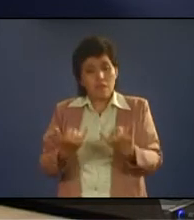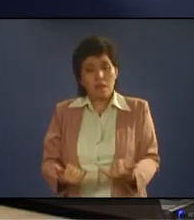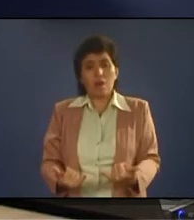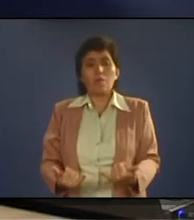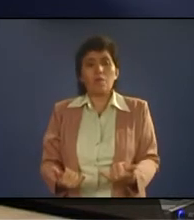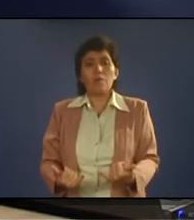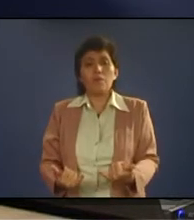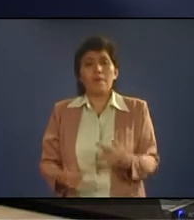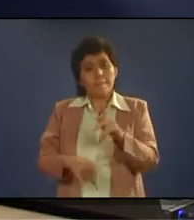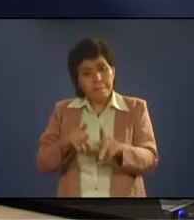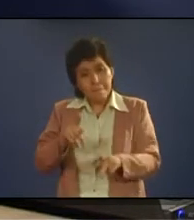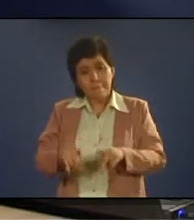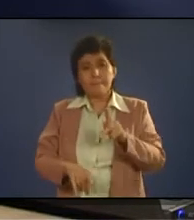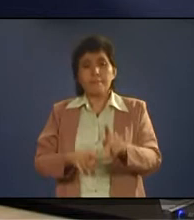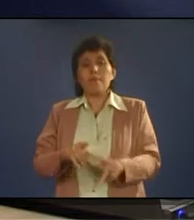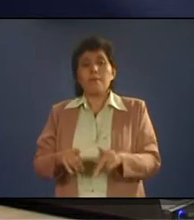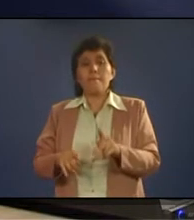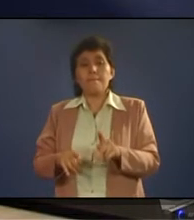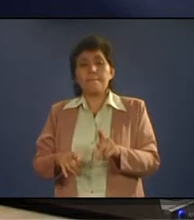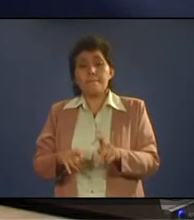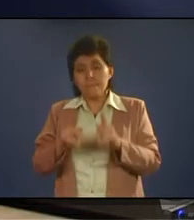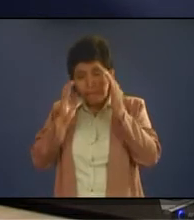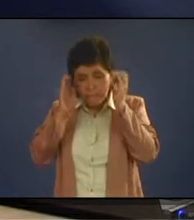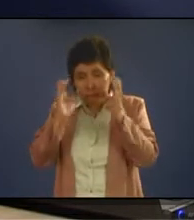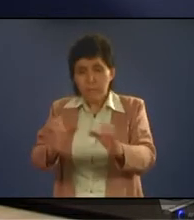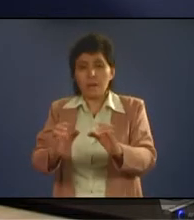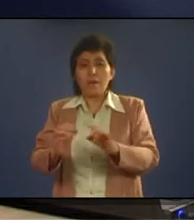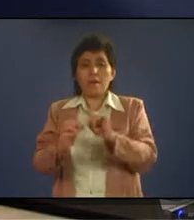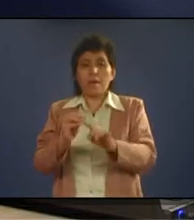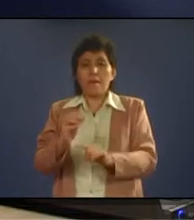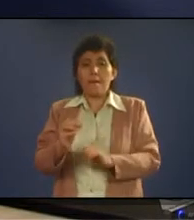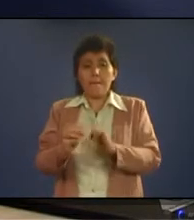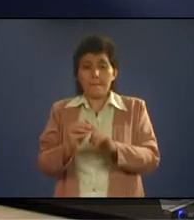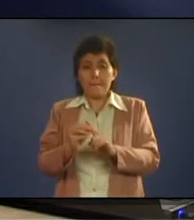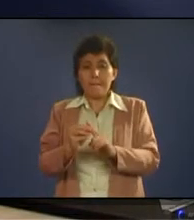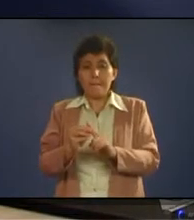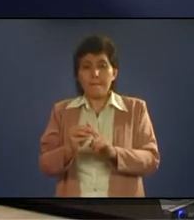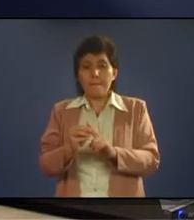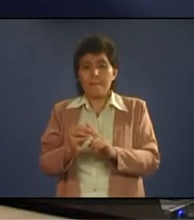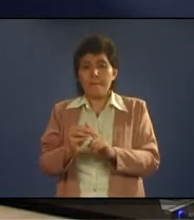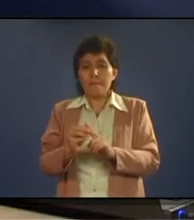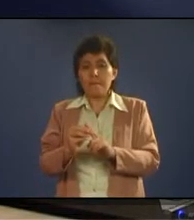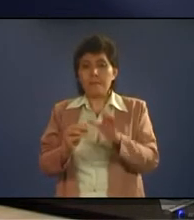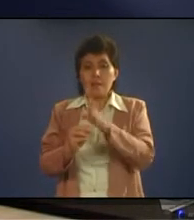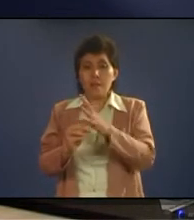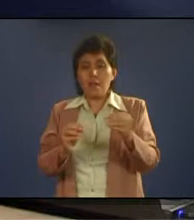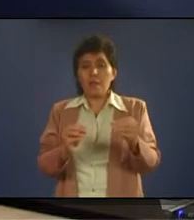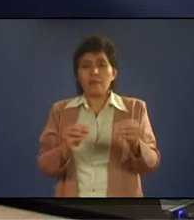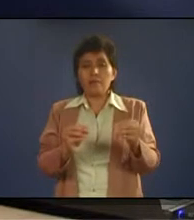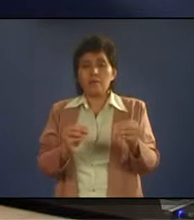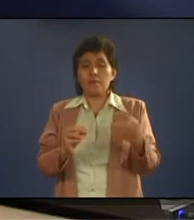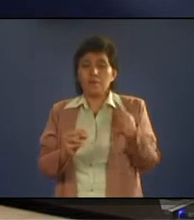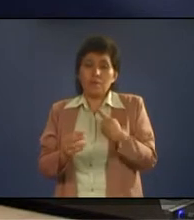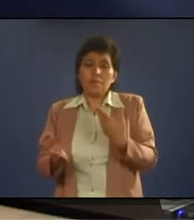it causes a mild arousal around you. We might have, I might have a class, I might have tutoring a